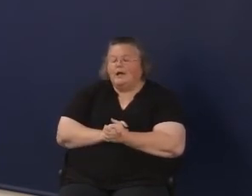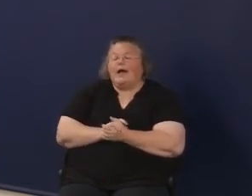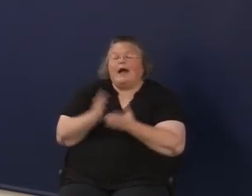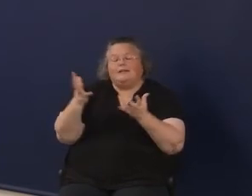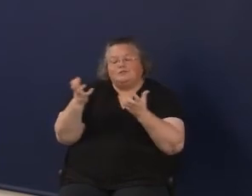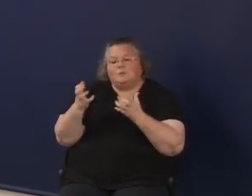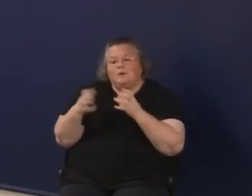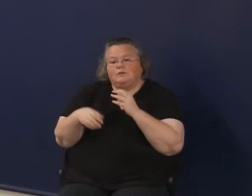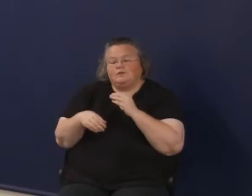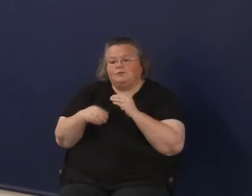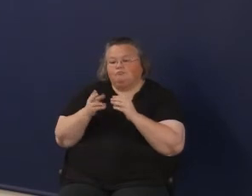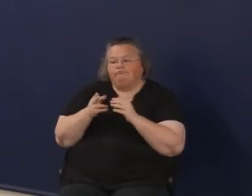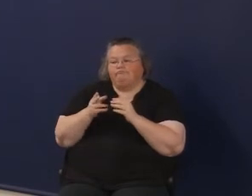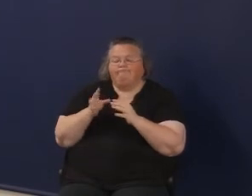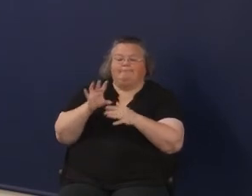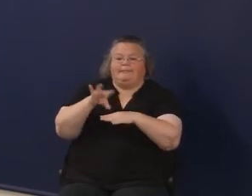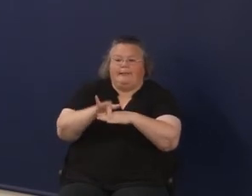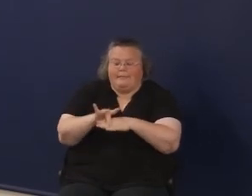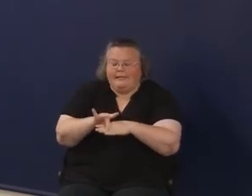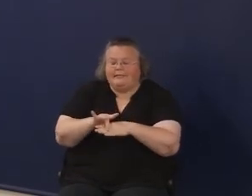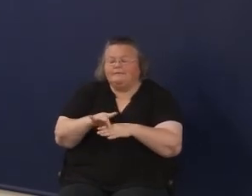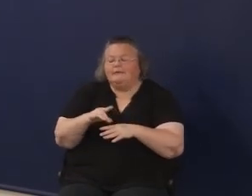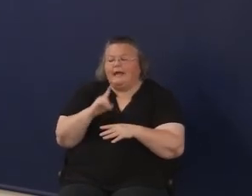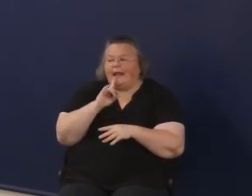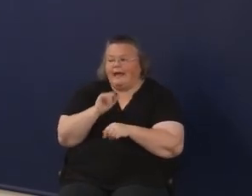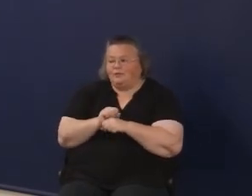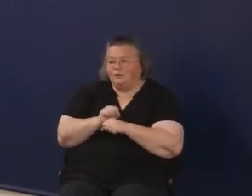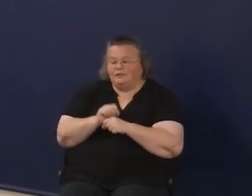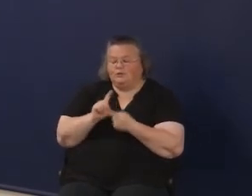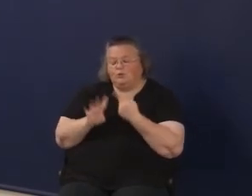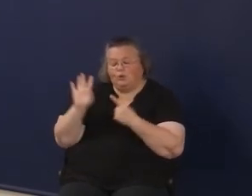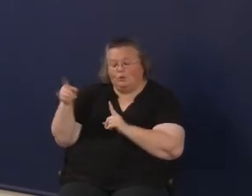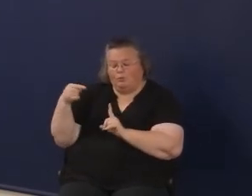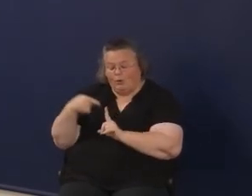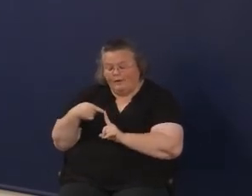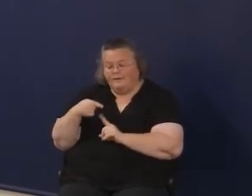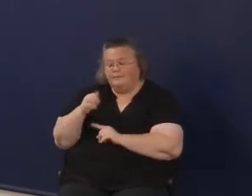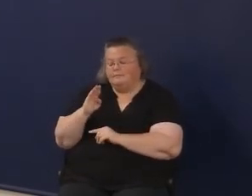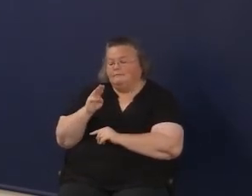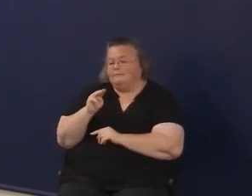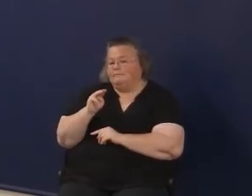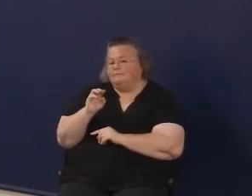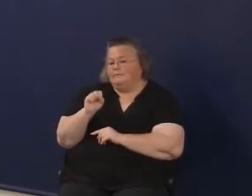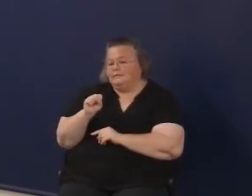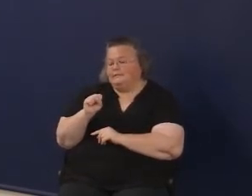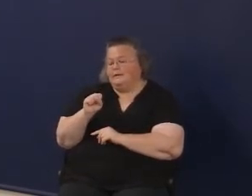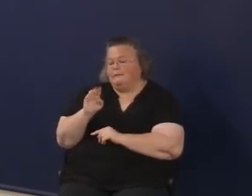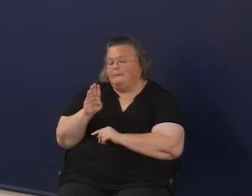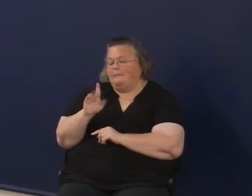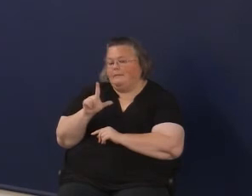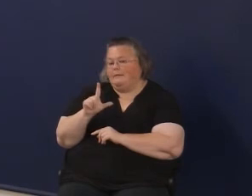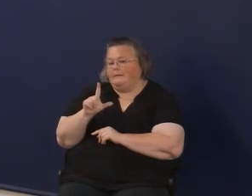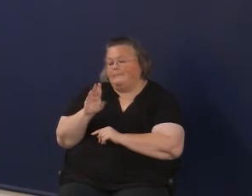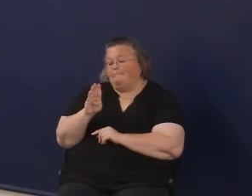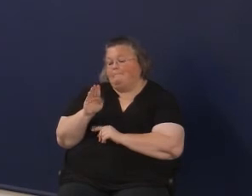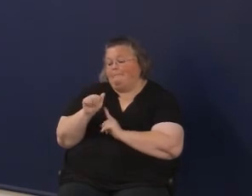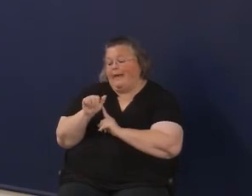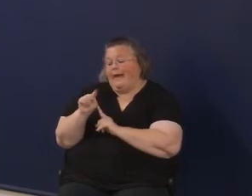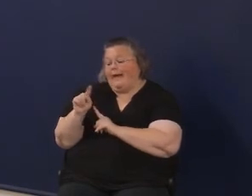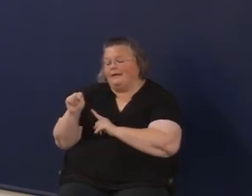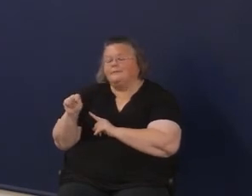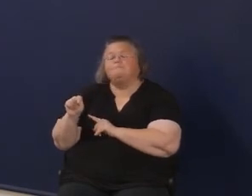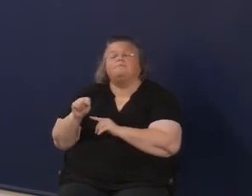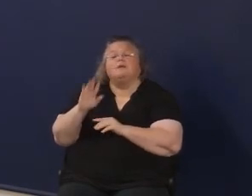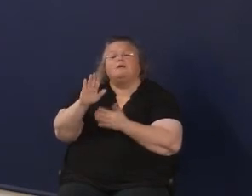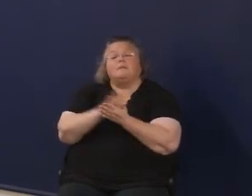I just wanted to step in and actually, to your point, Ms. Glad, a couple of things about the document